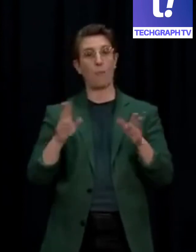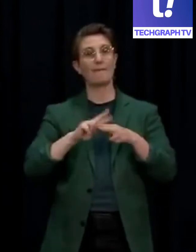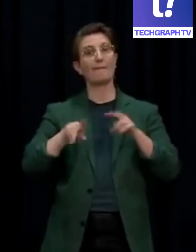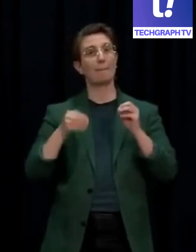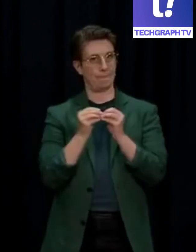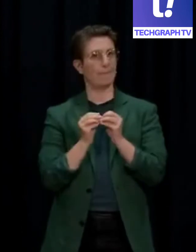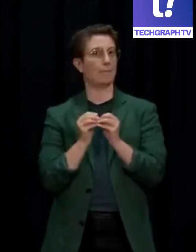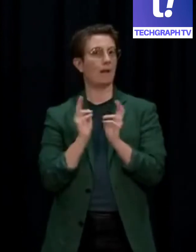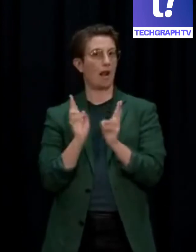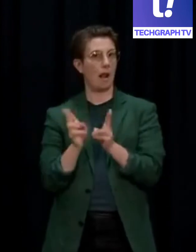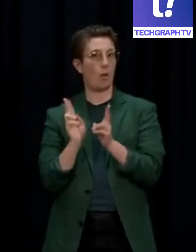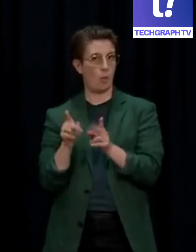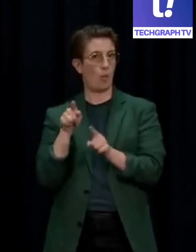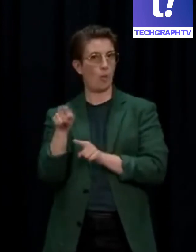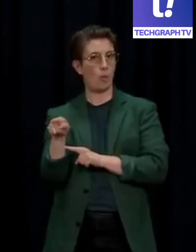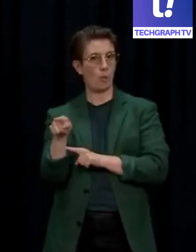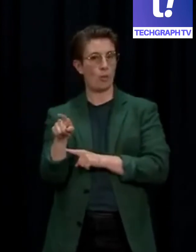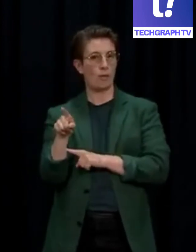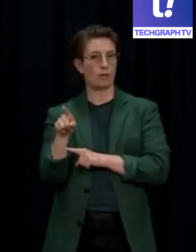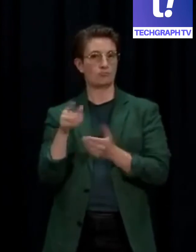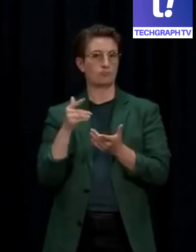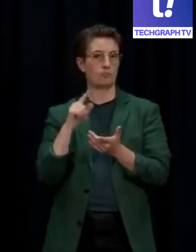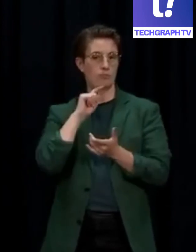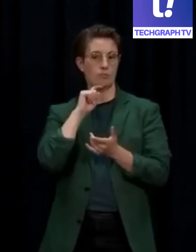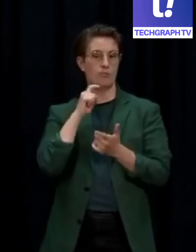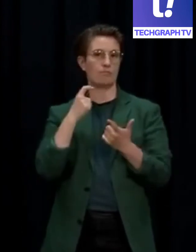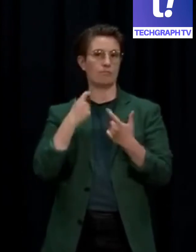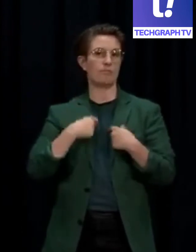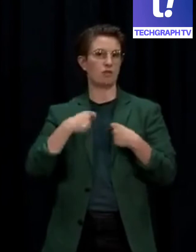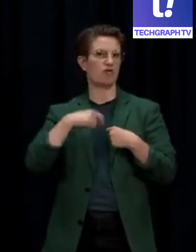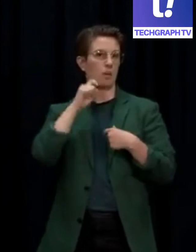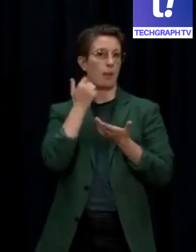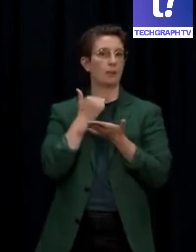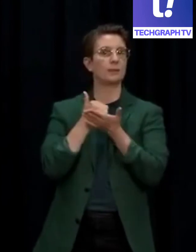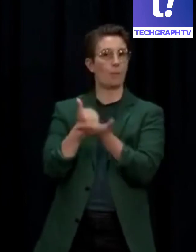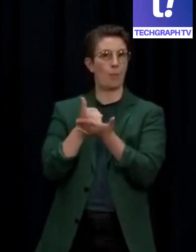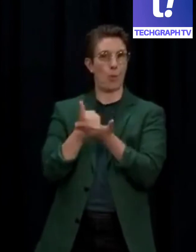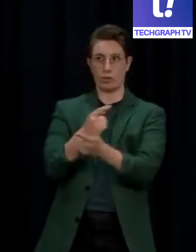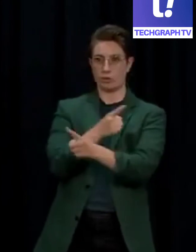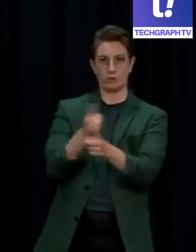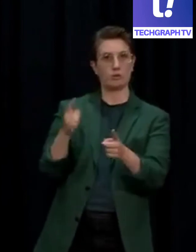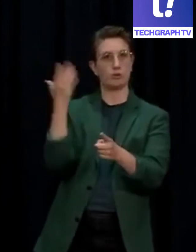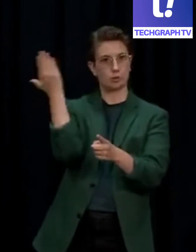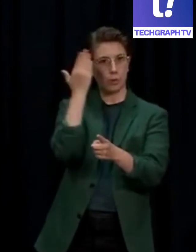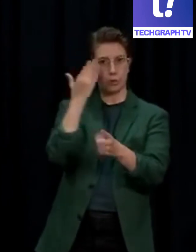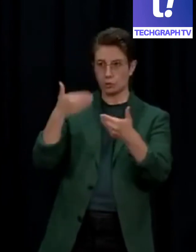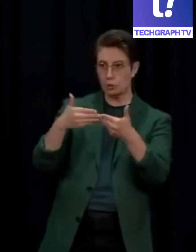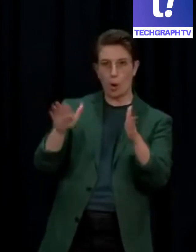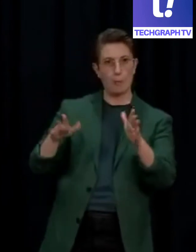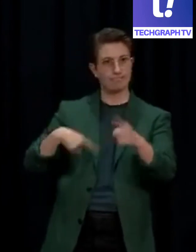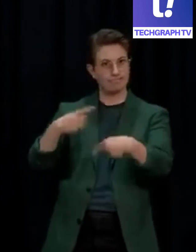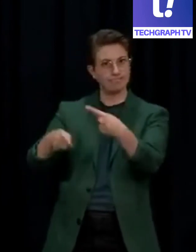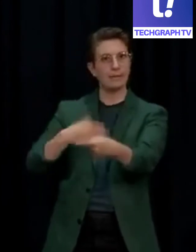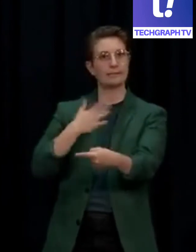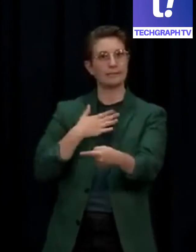support this safe return, including supporting the assessment of ventilation in our schools. Our plan is simple. Get